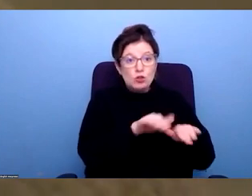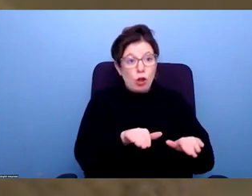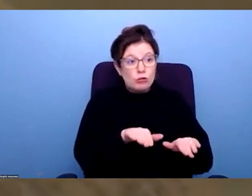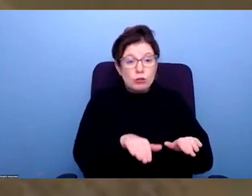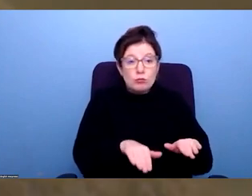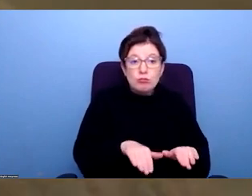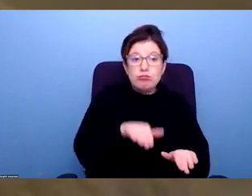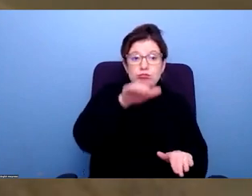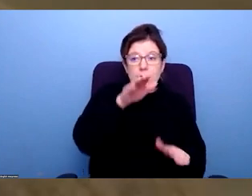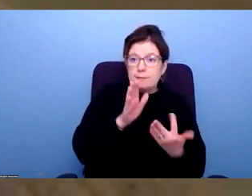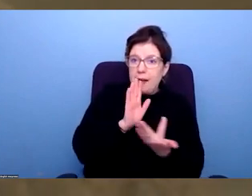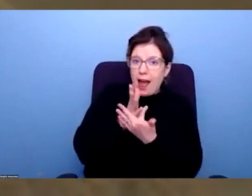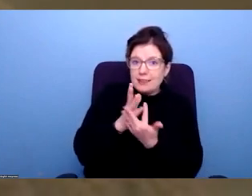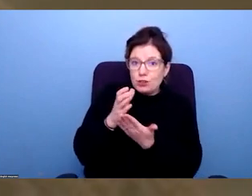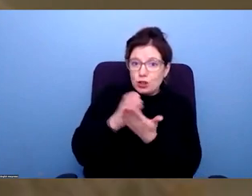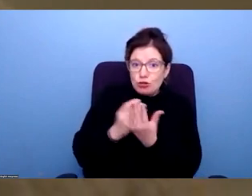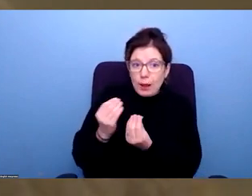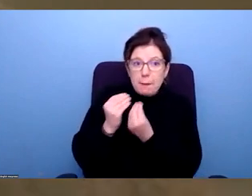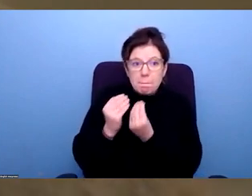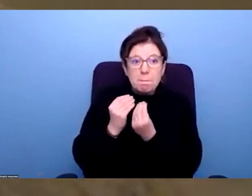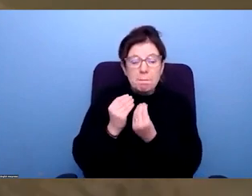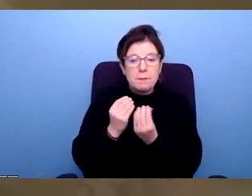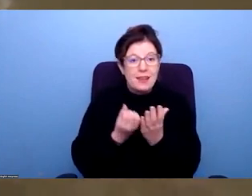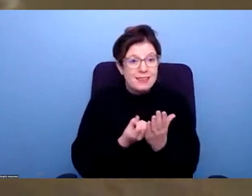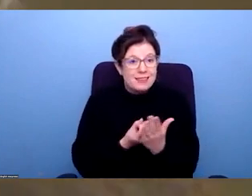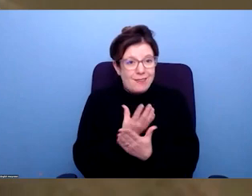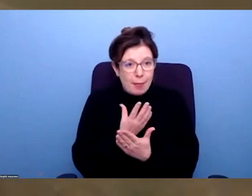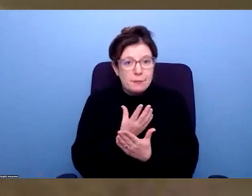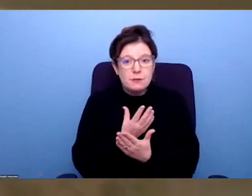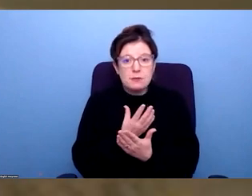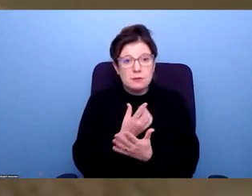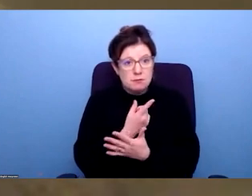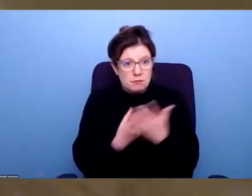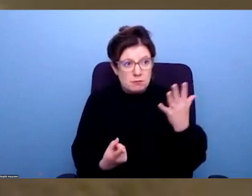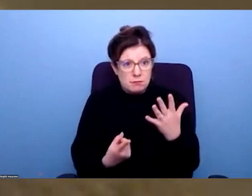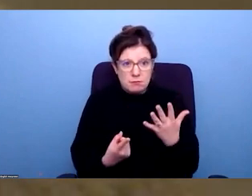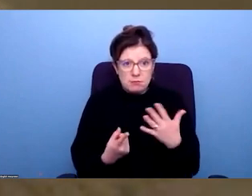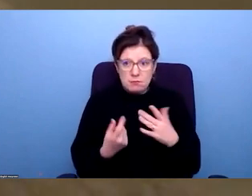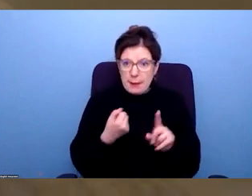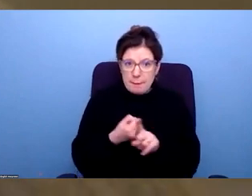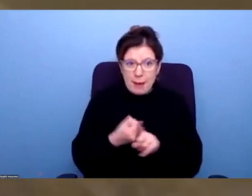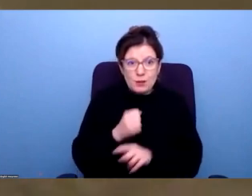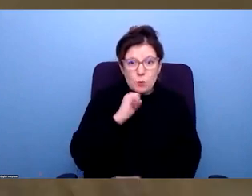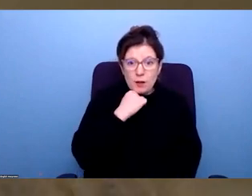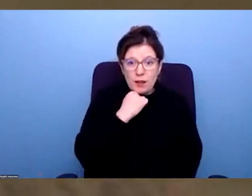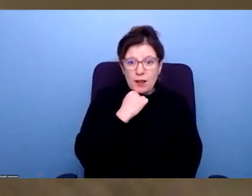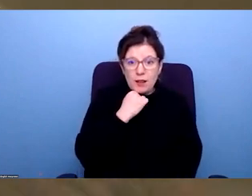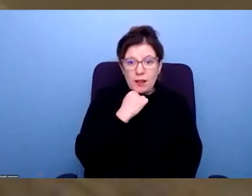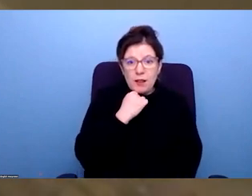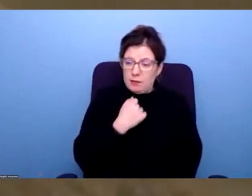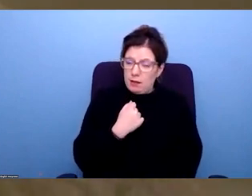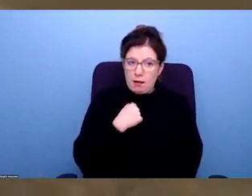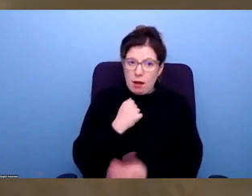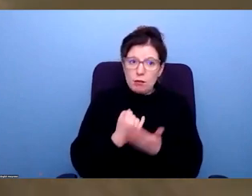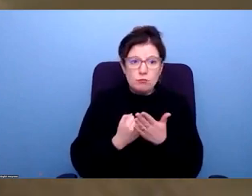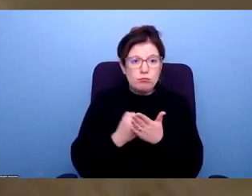access to the curriculum, their development and all kinds of other things that obviously I stand very much against,